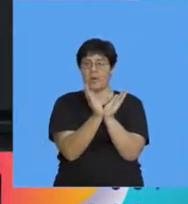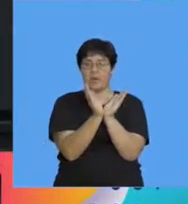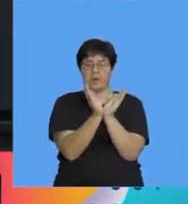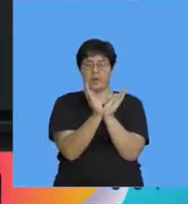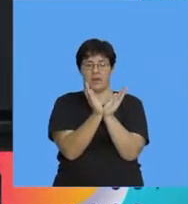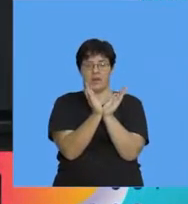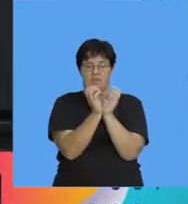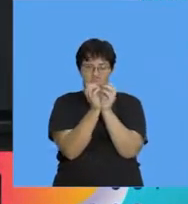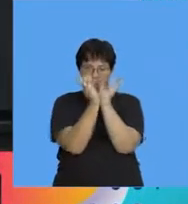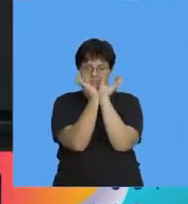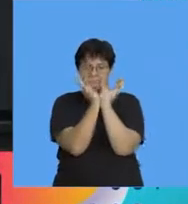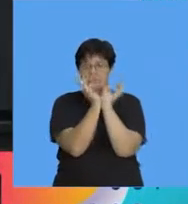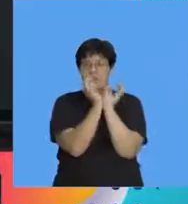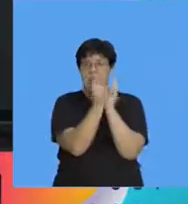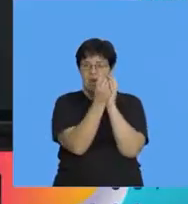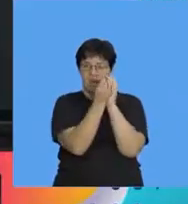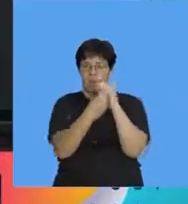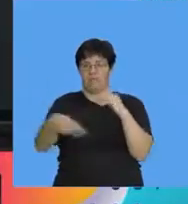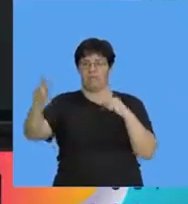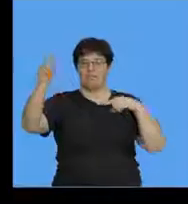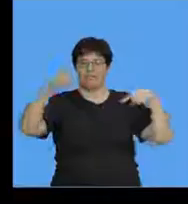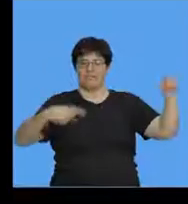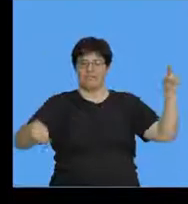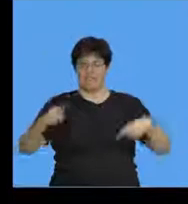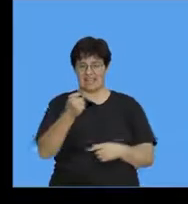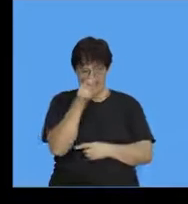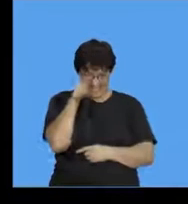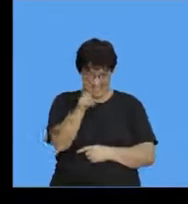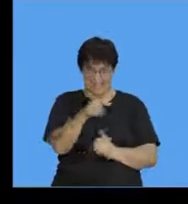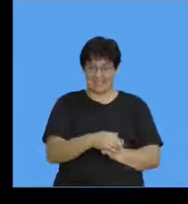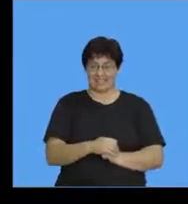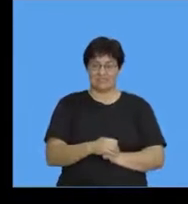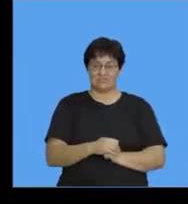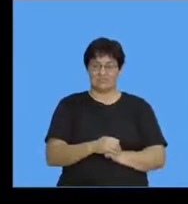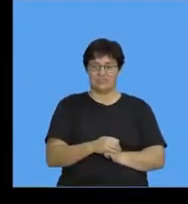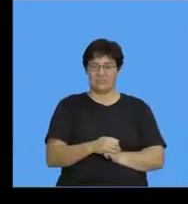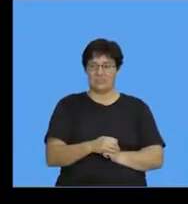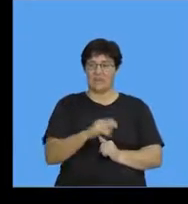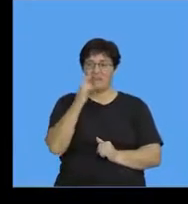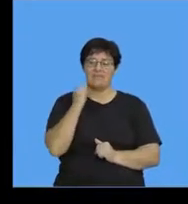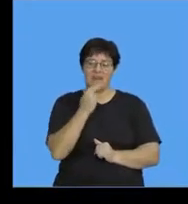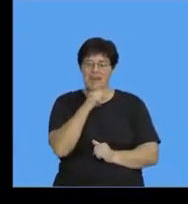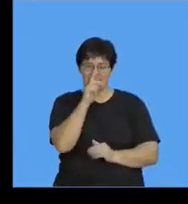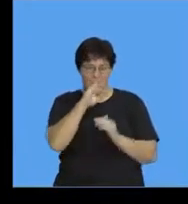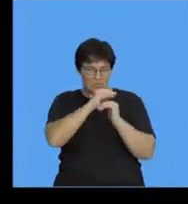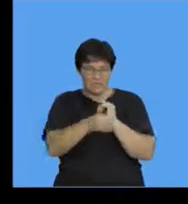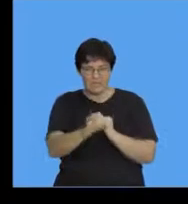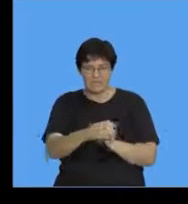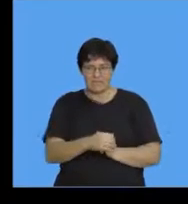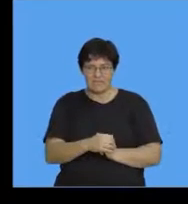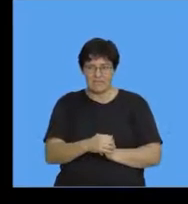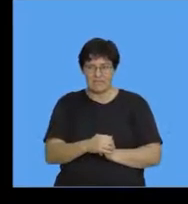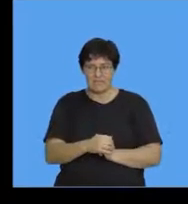here it opens up and look what falls out the seed see how nicely it's protected